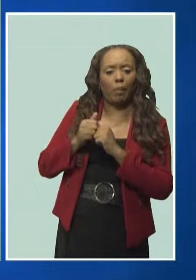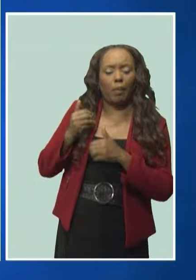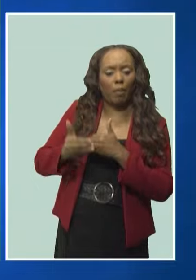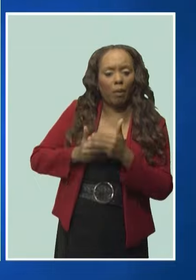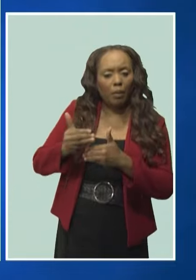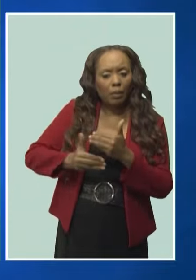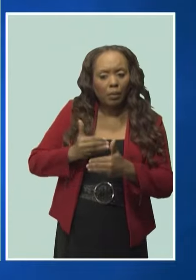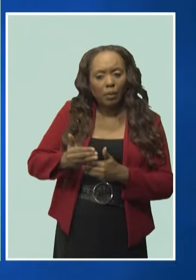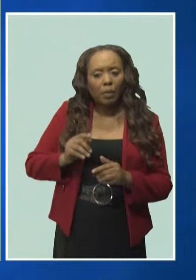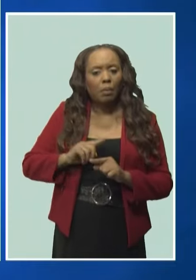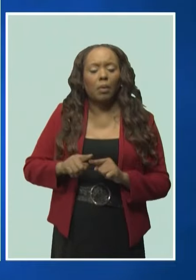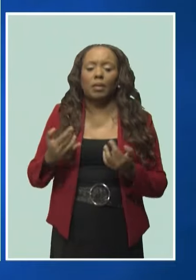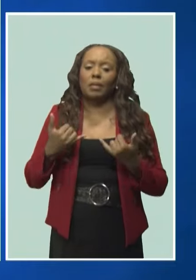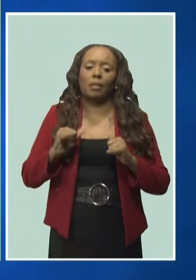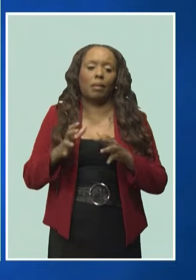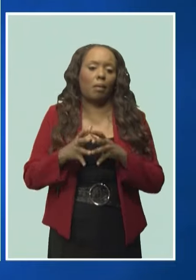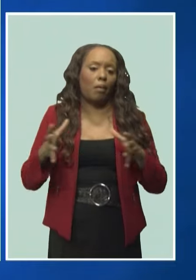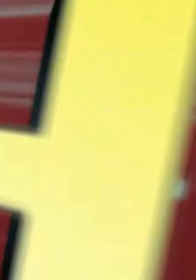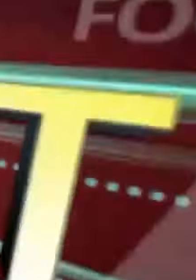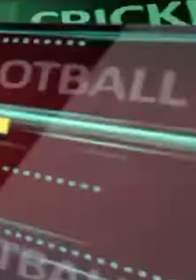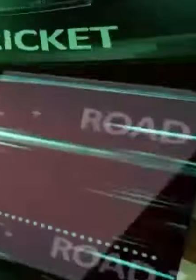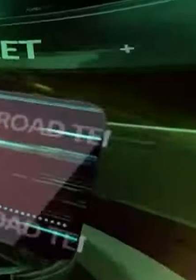to suggest there's still much more work to do.